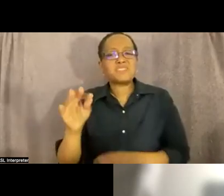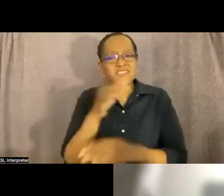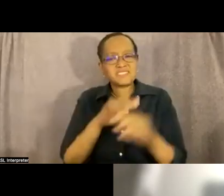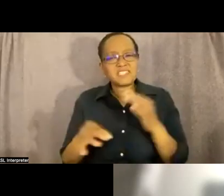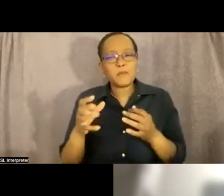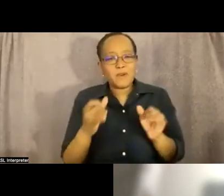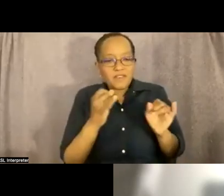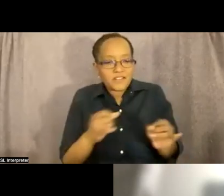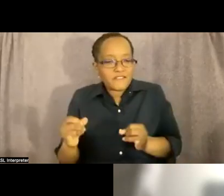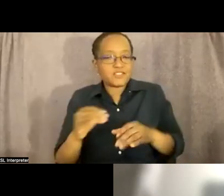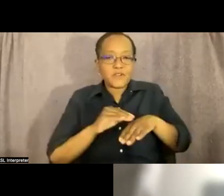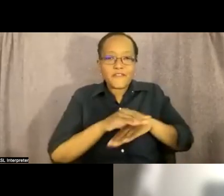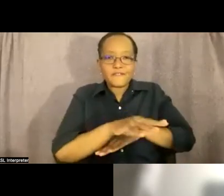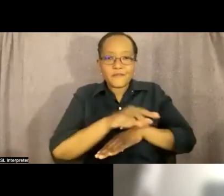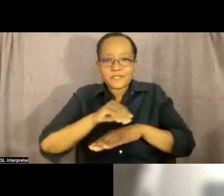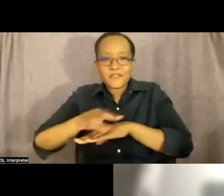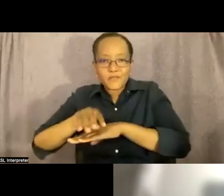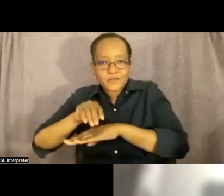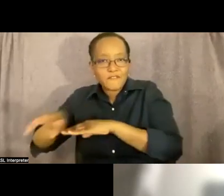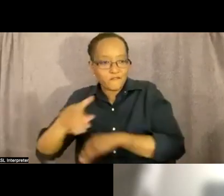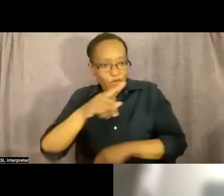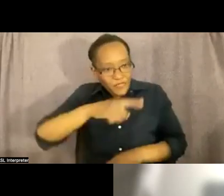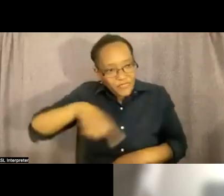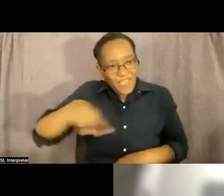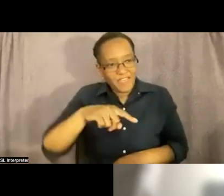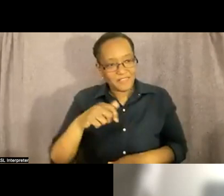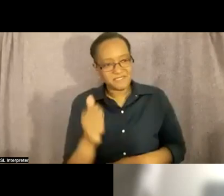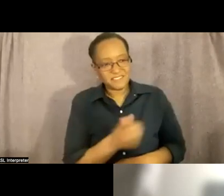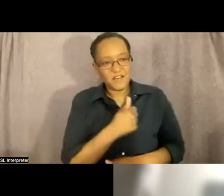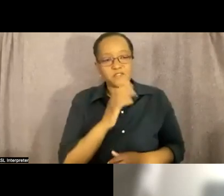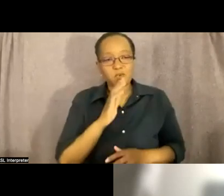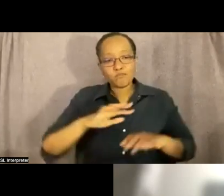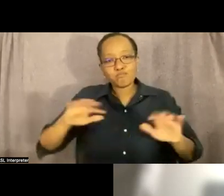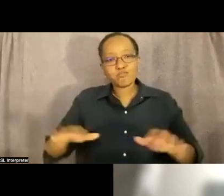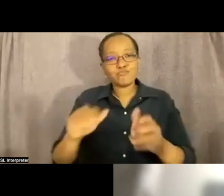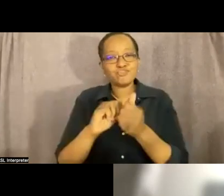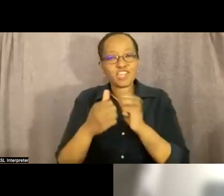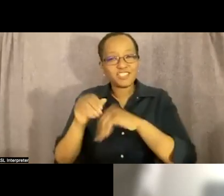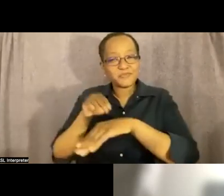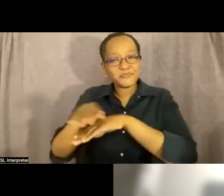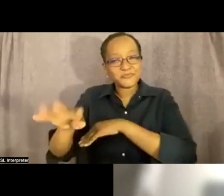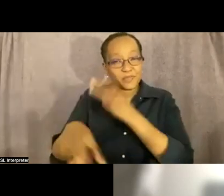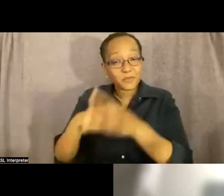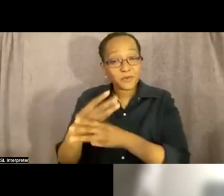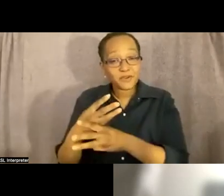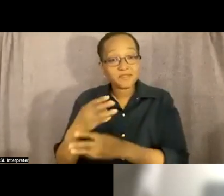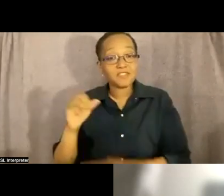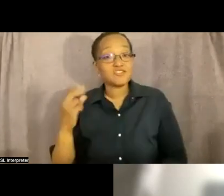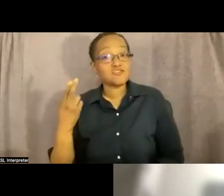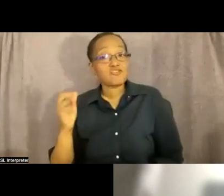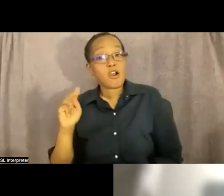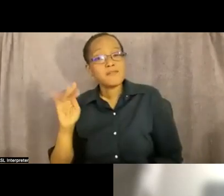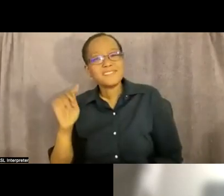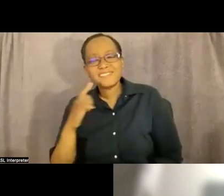to help them change the world that's so exciting so is that anything that you want to